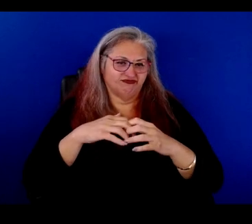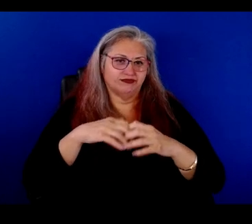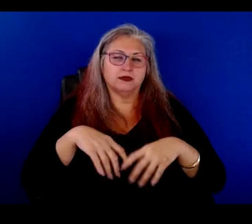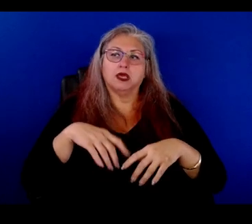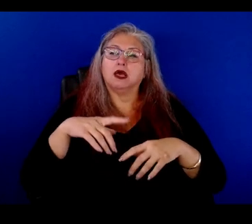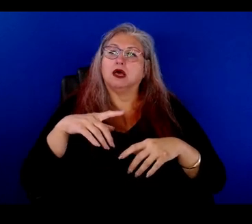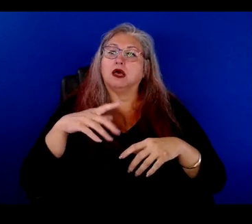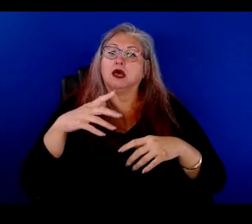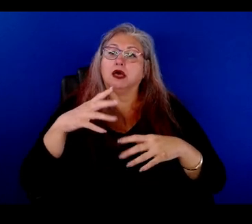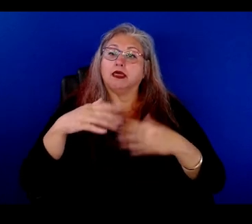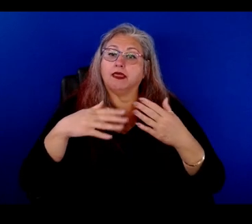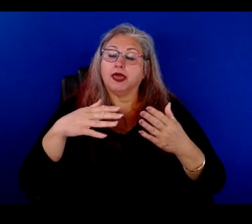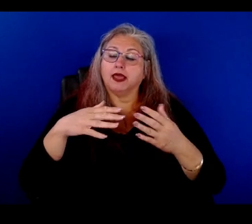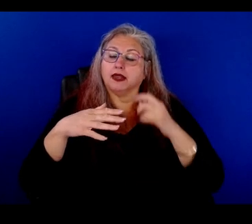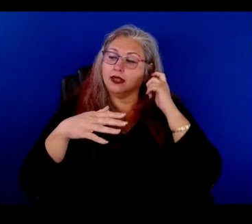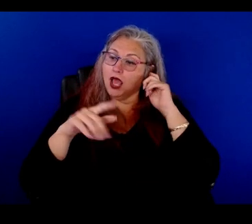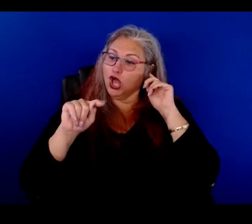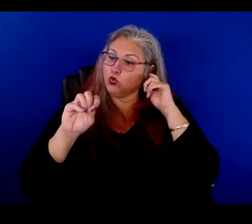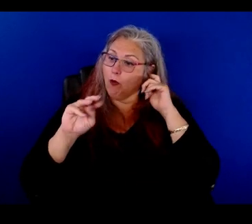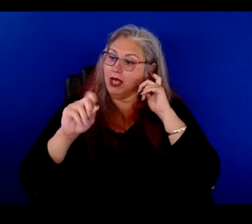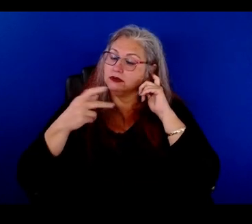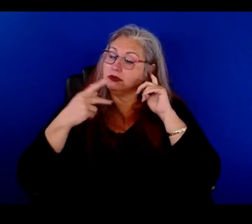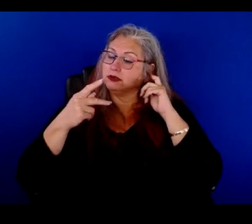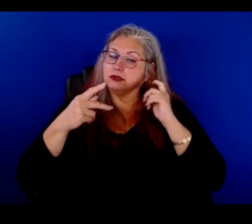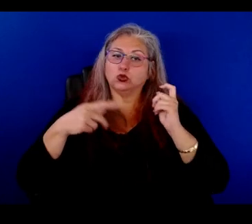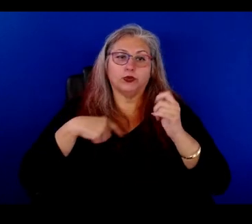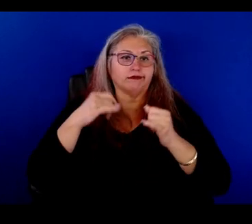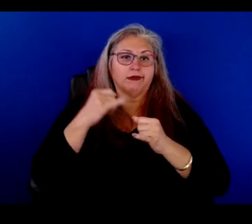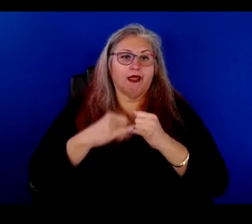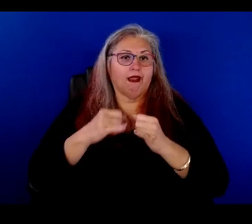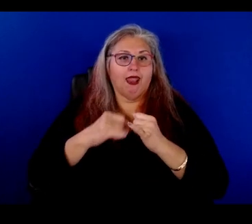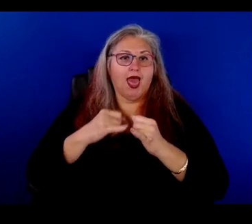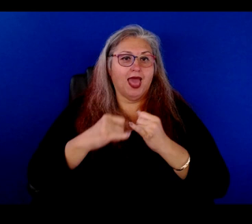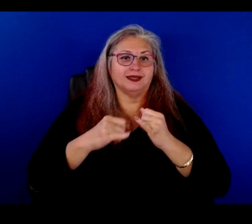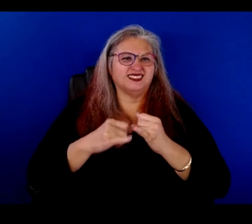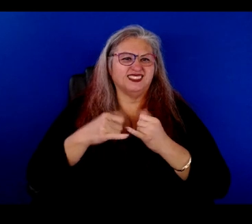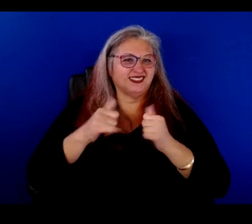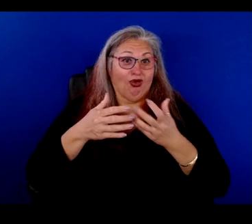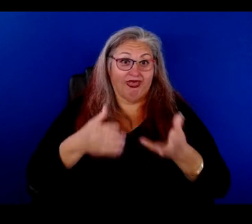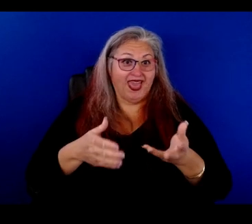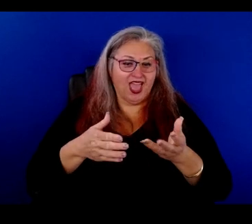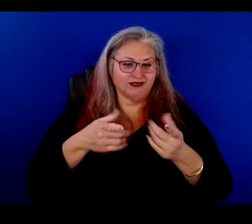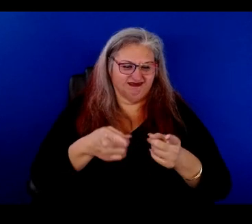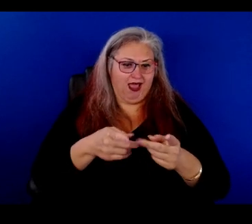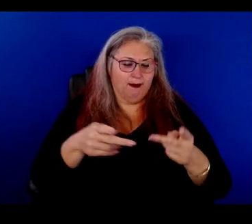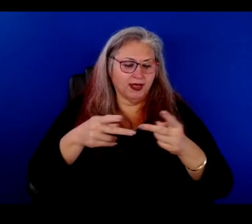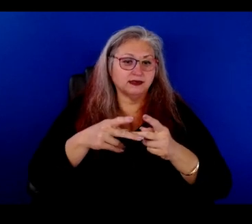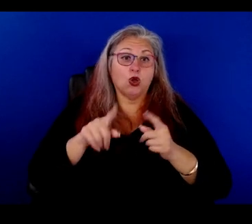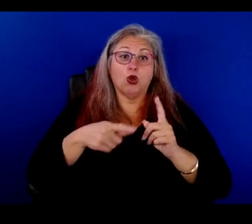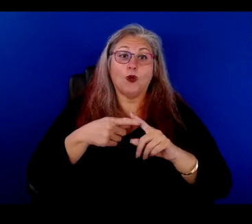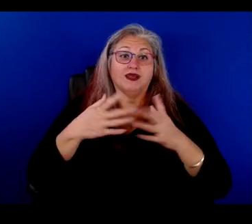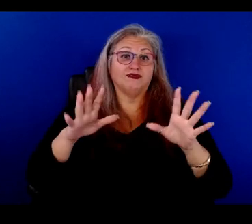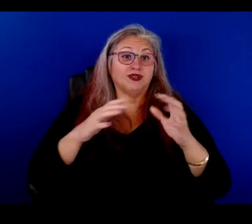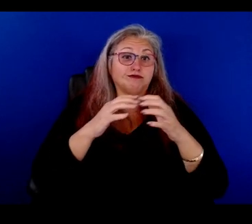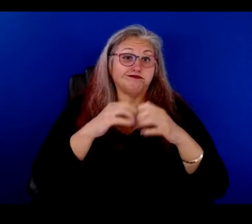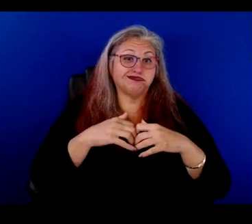actually, uh, Tomás and I were the last soldier standing at that place. And then once it was knocked